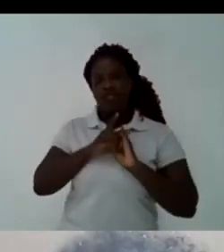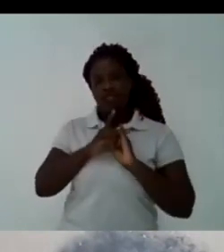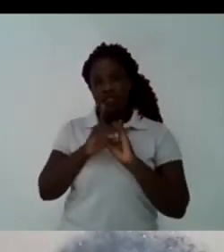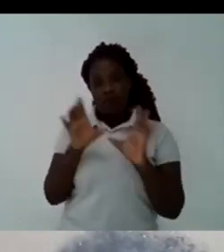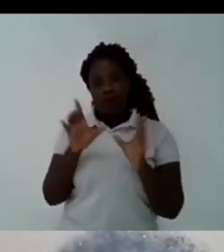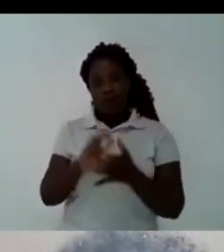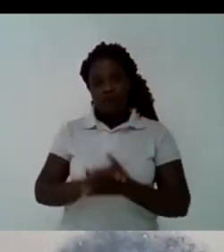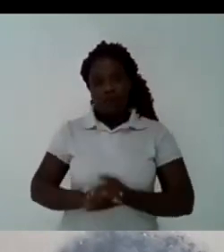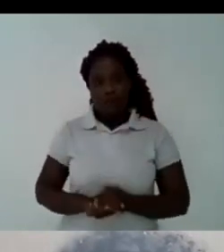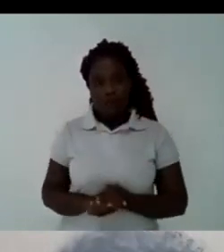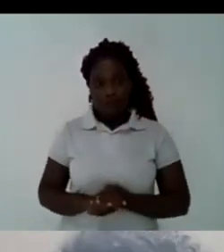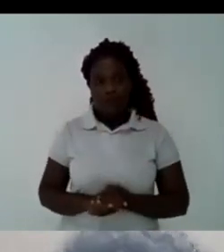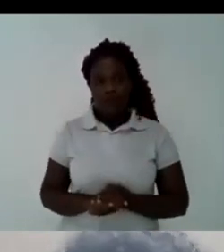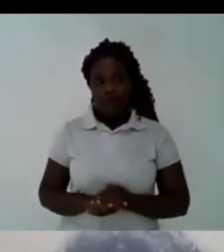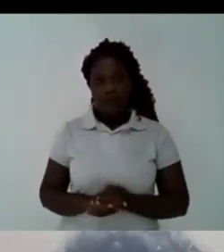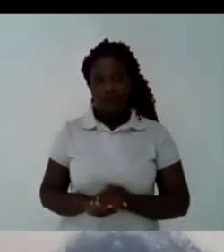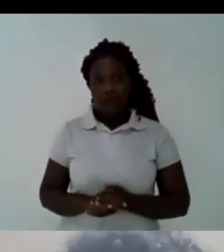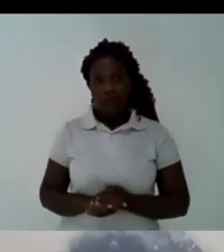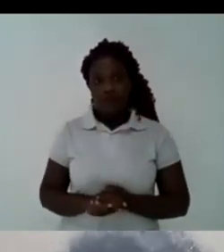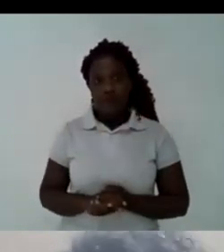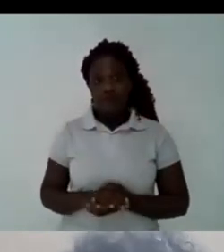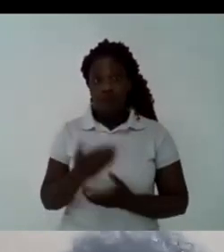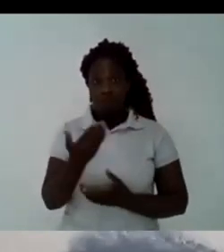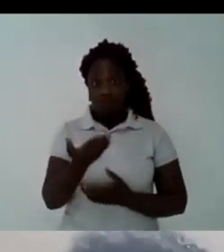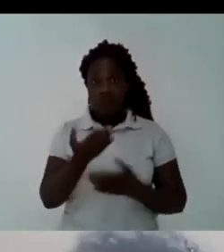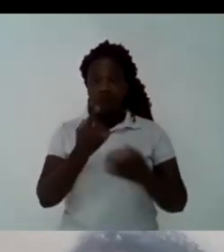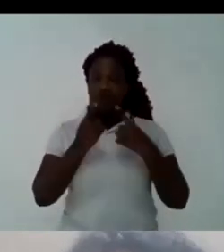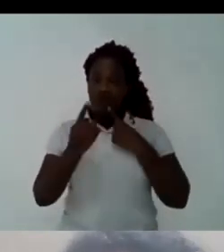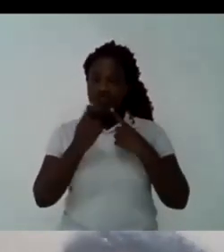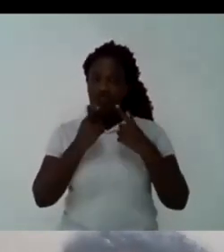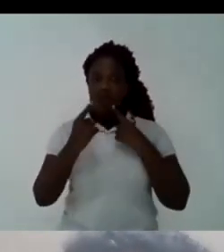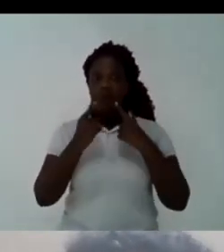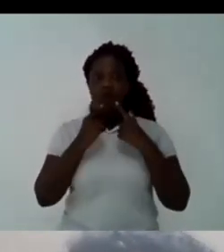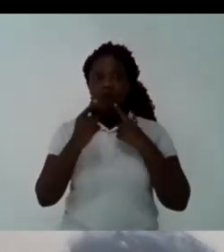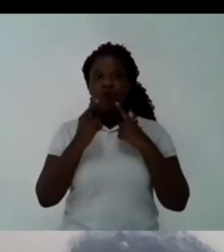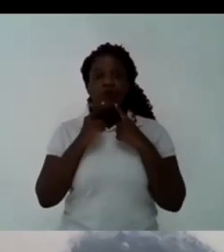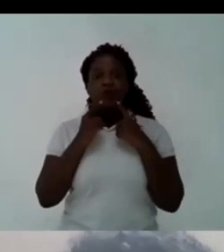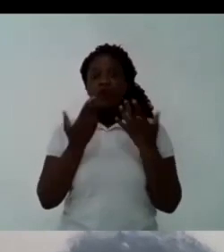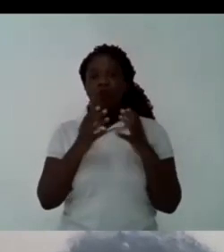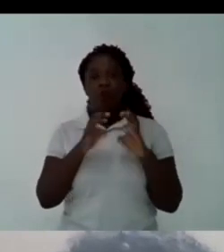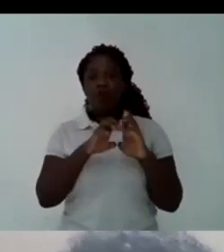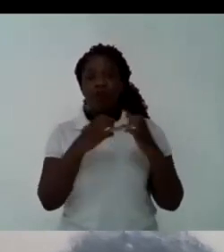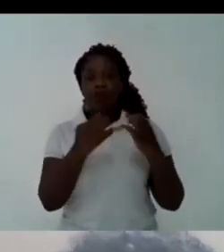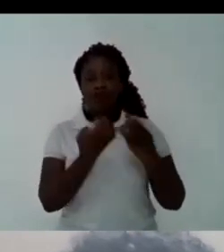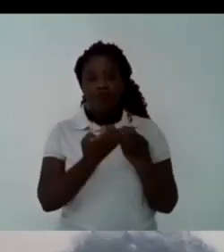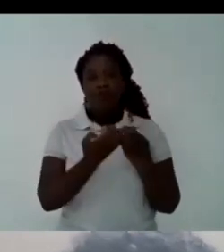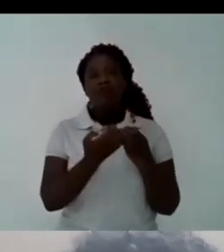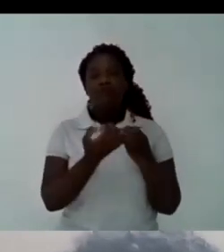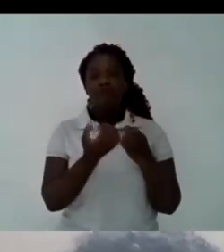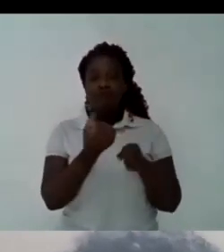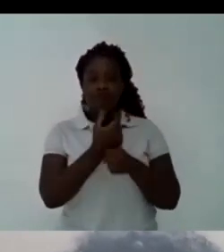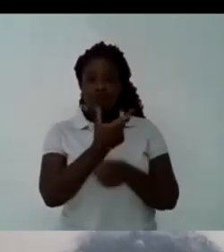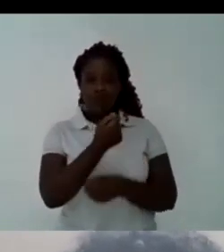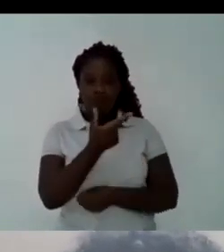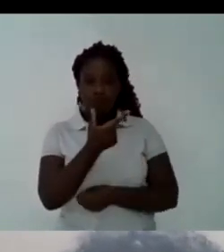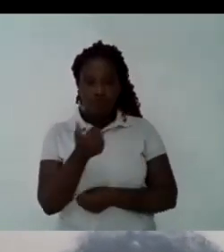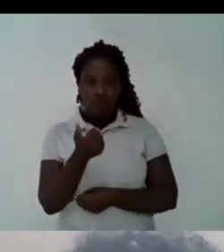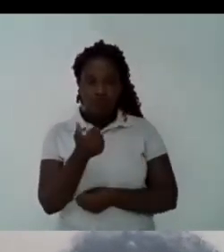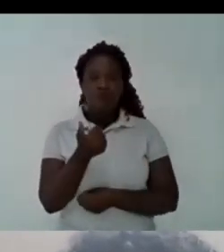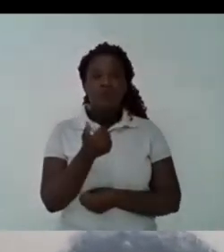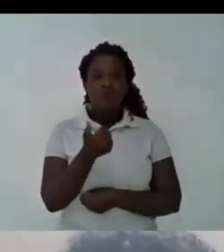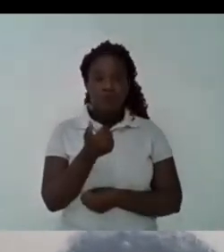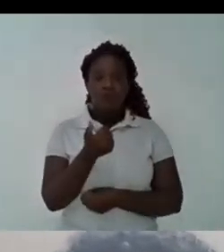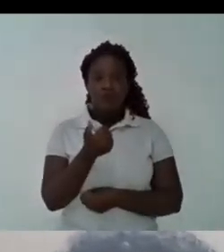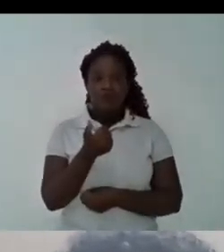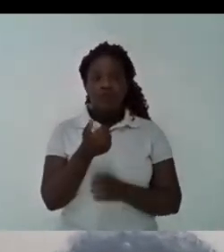and the fact that it must really include everybody this is a brazil